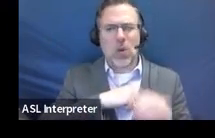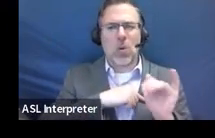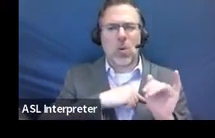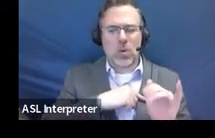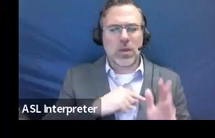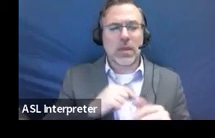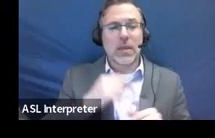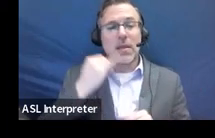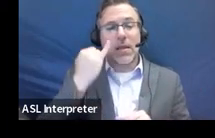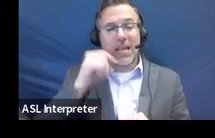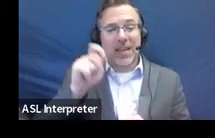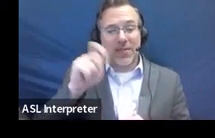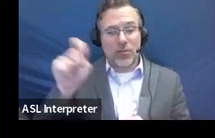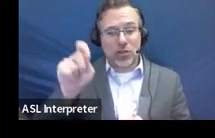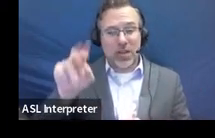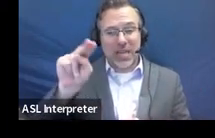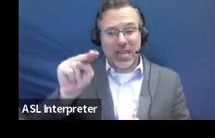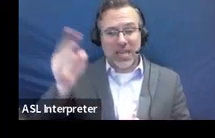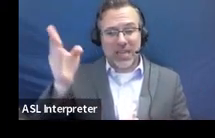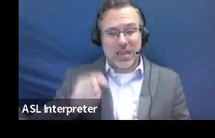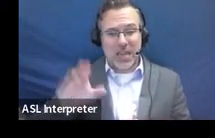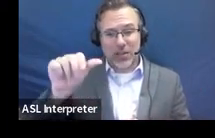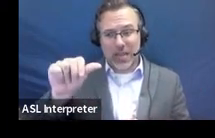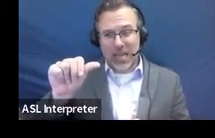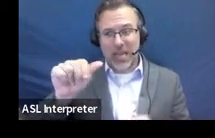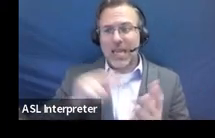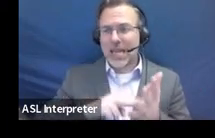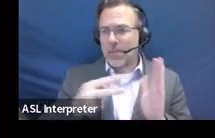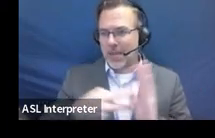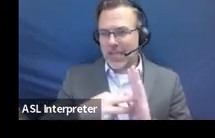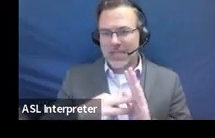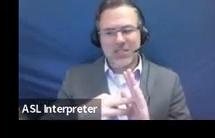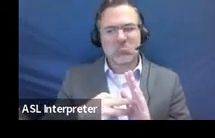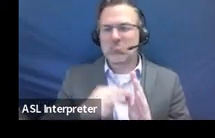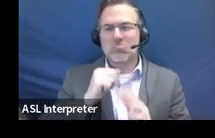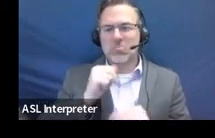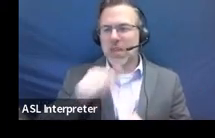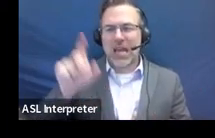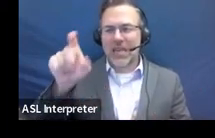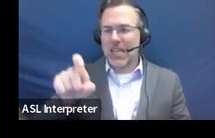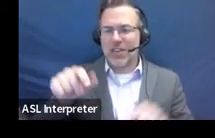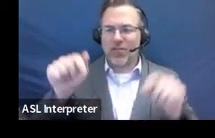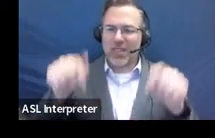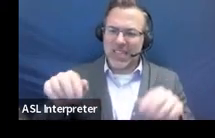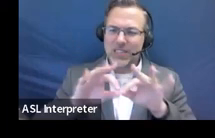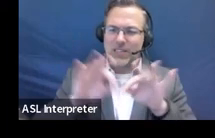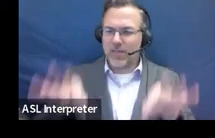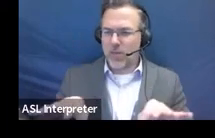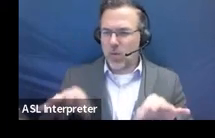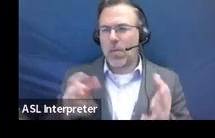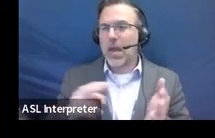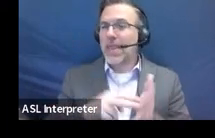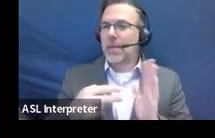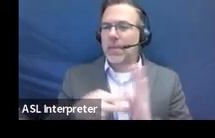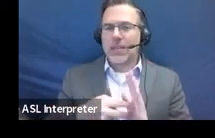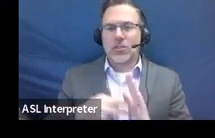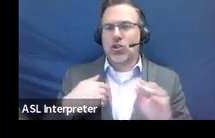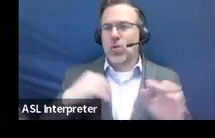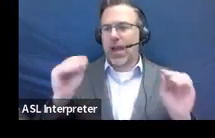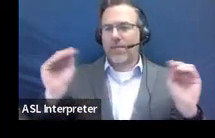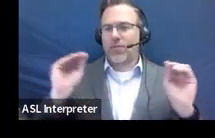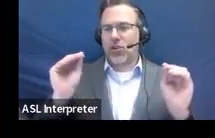If you check NA, that means it's not applicable on this form. So that means you don't have verification that would